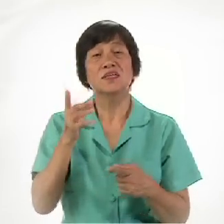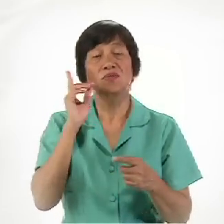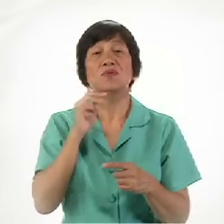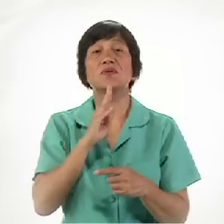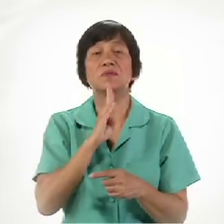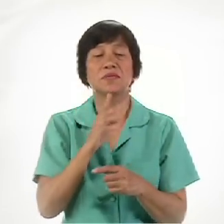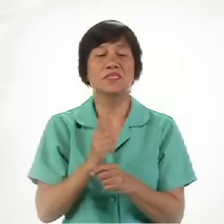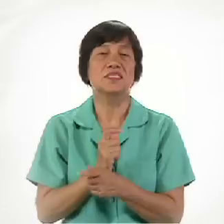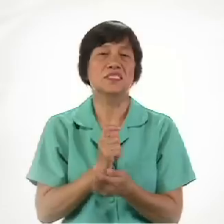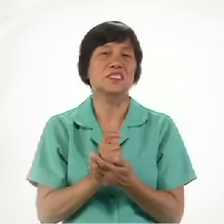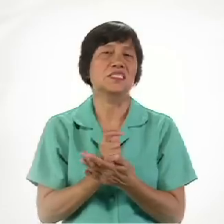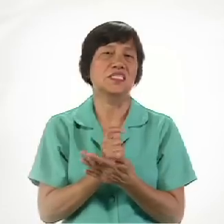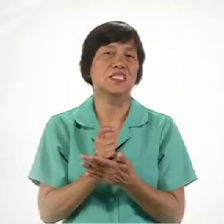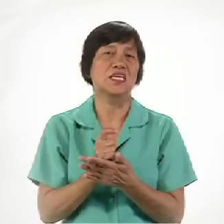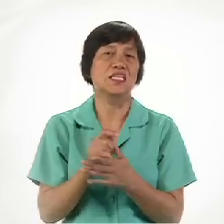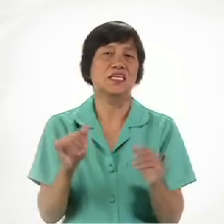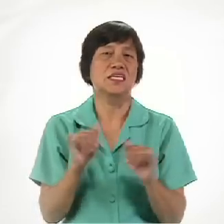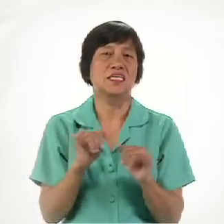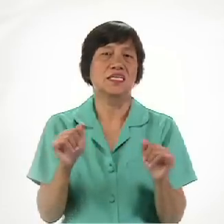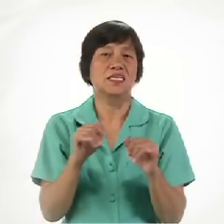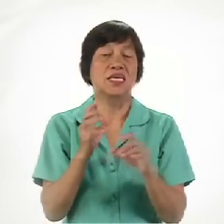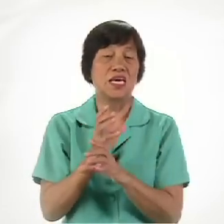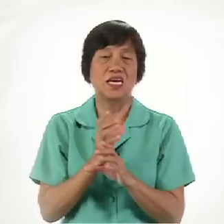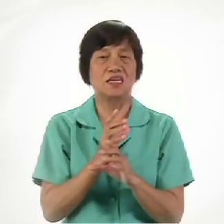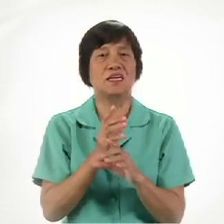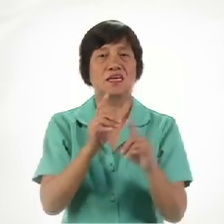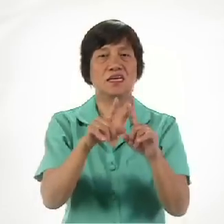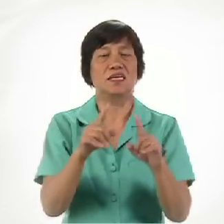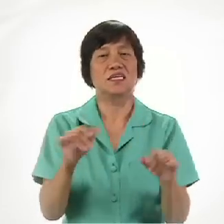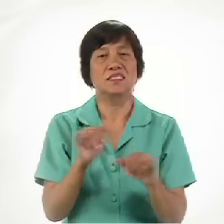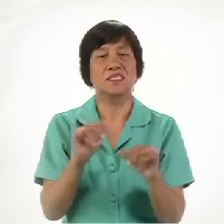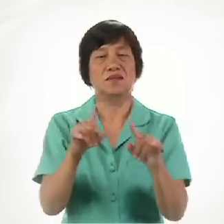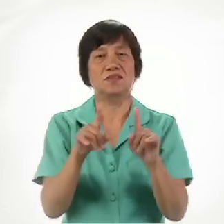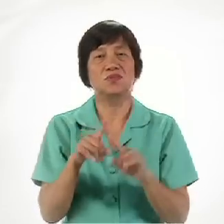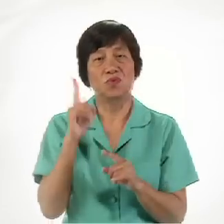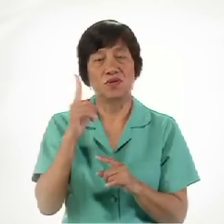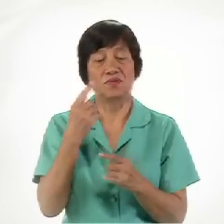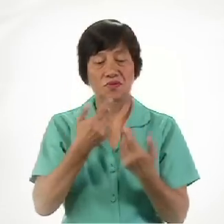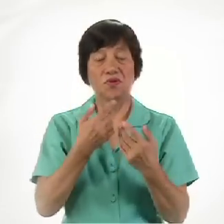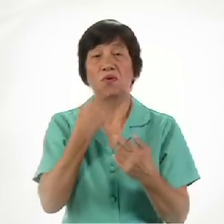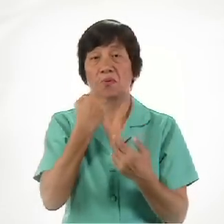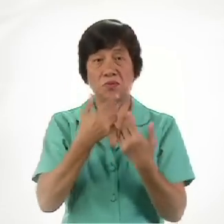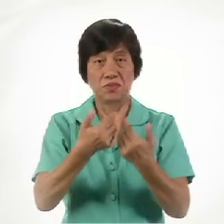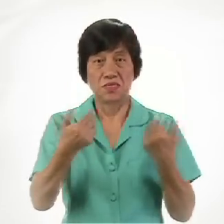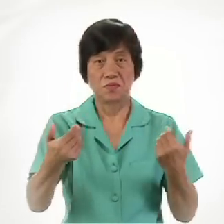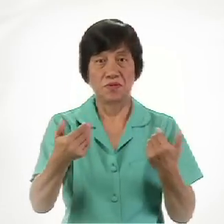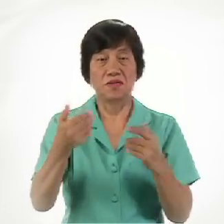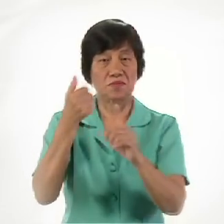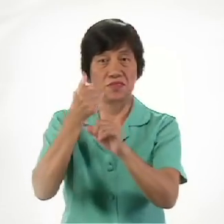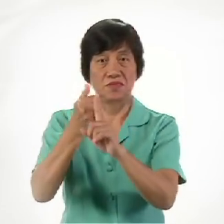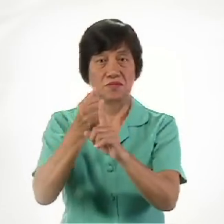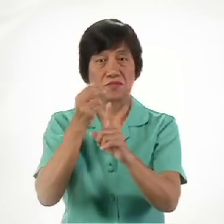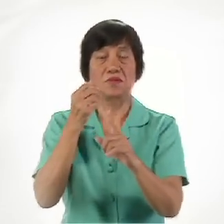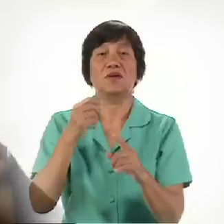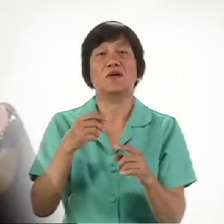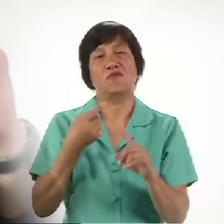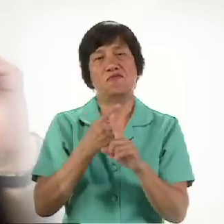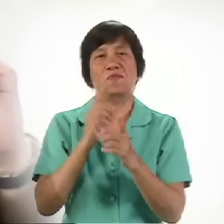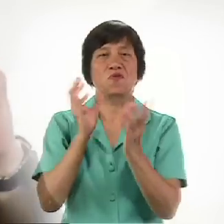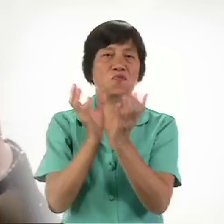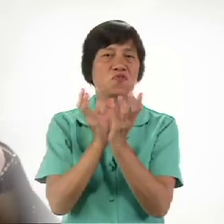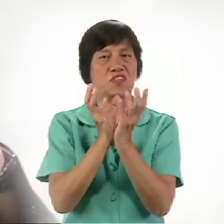Would be treated Like someone Who had Separated Himself Or herself From the community